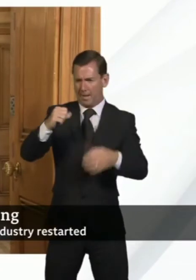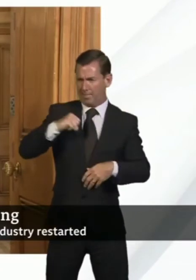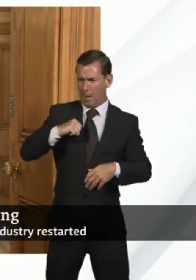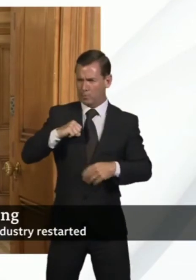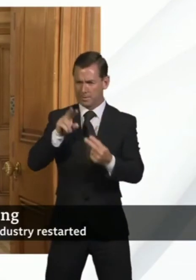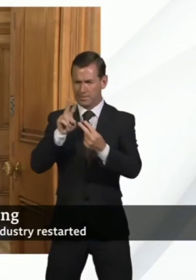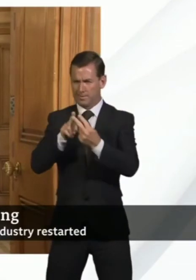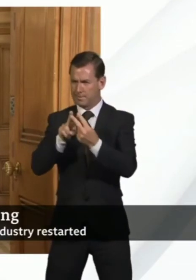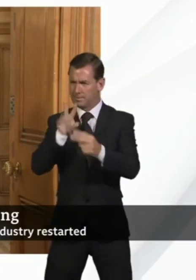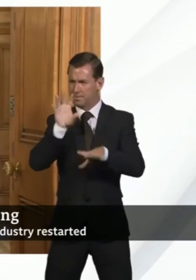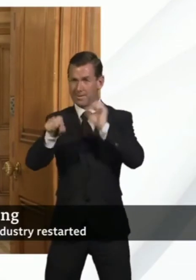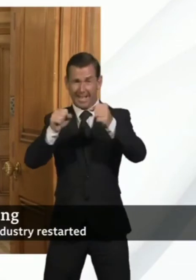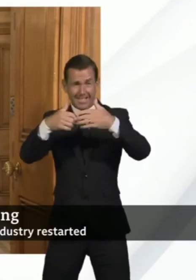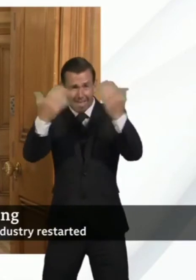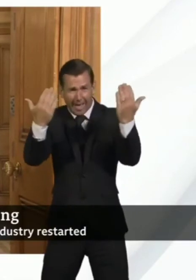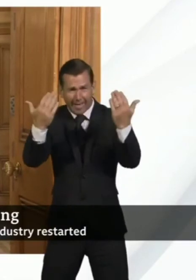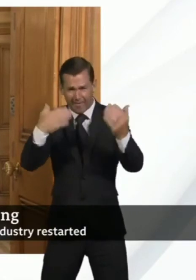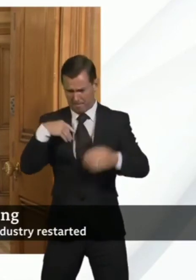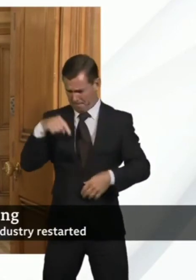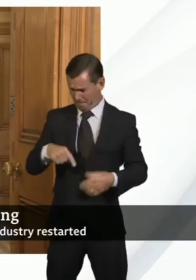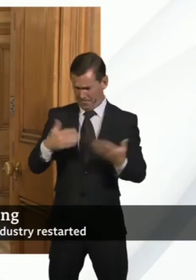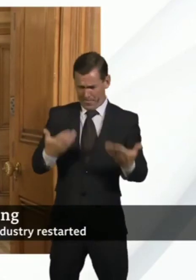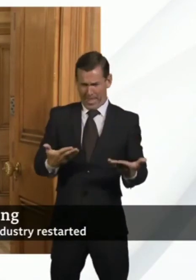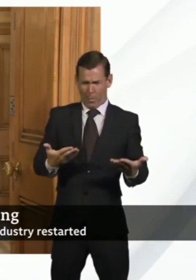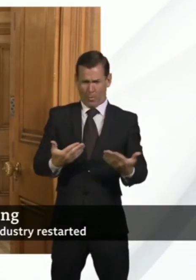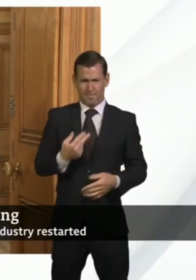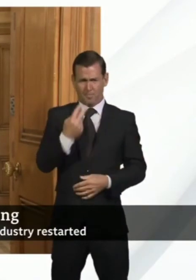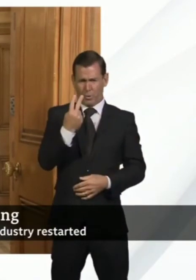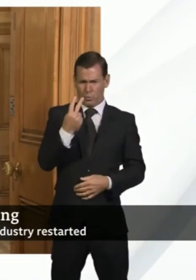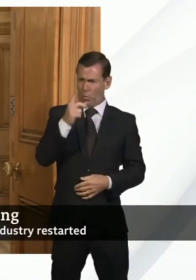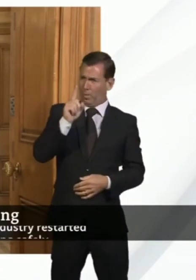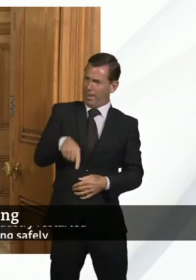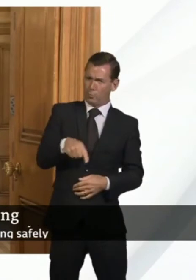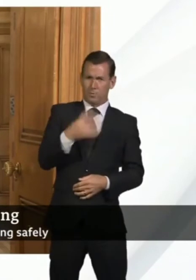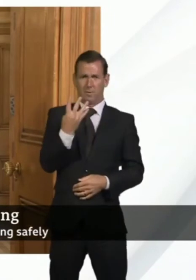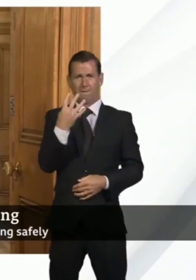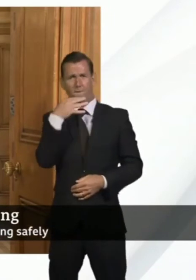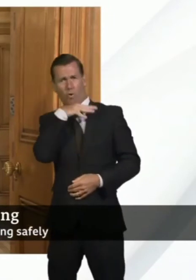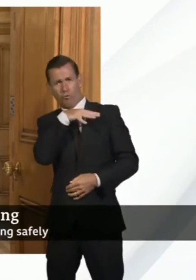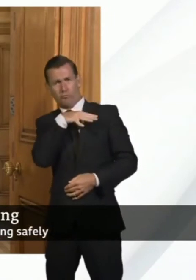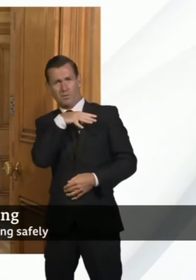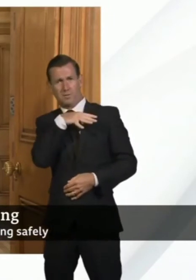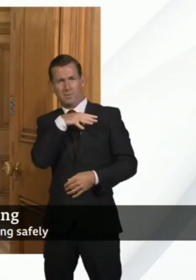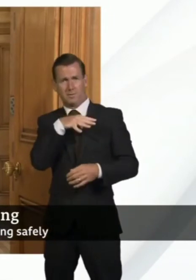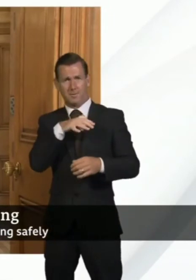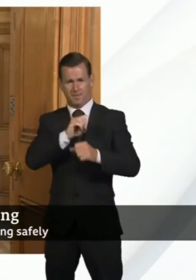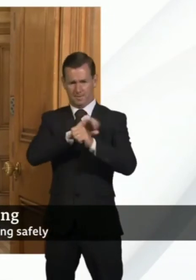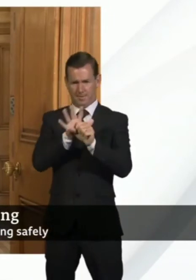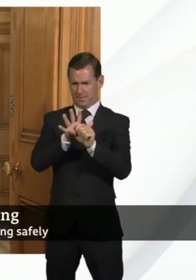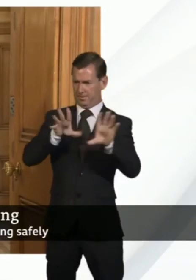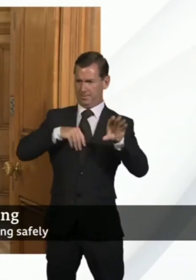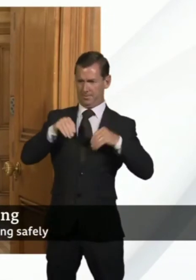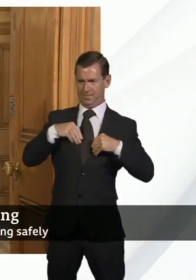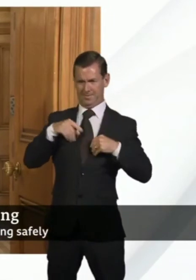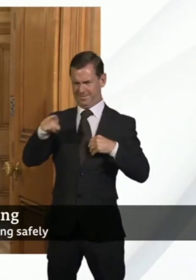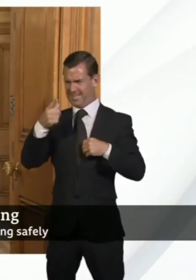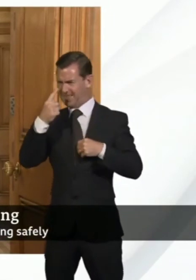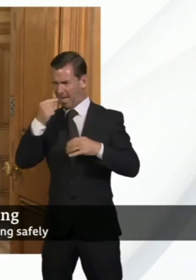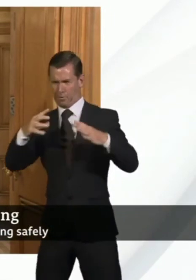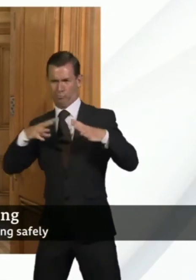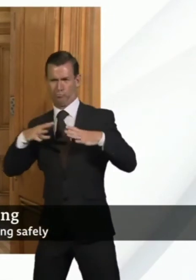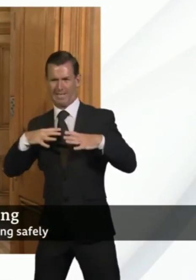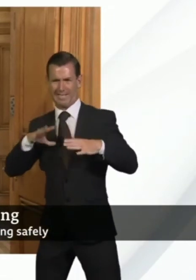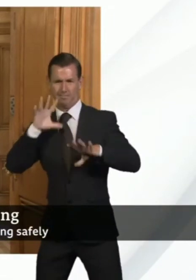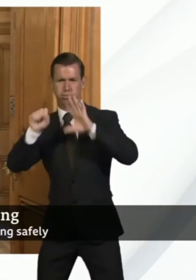Now given that we are currently at the stage where there's 2,400 cases that is huge progress and that will be